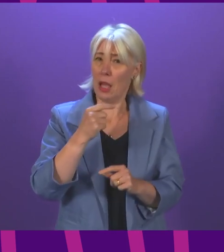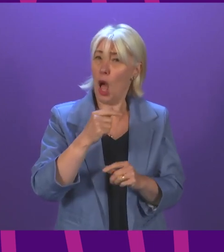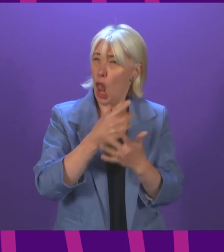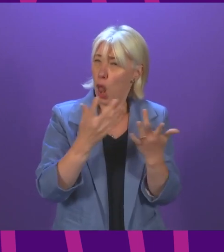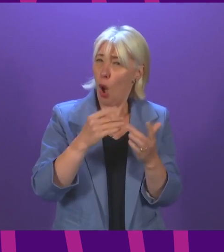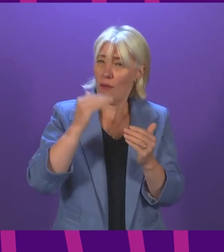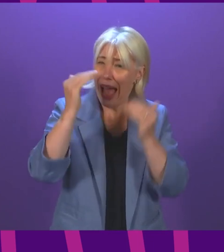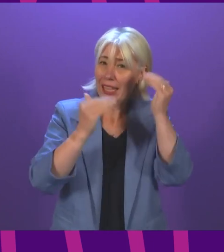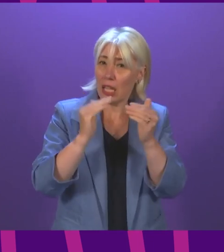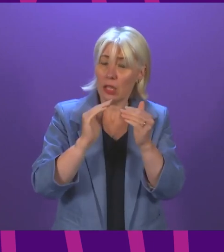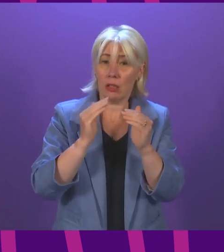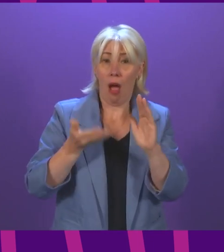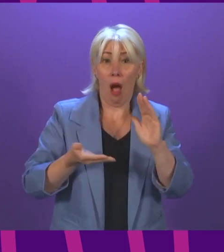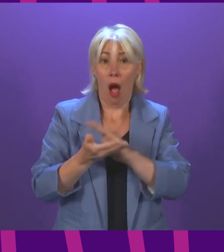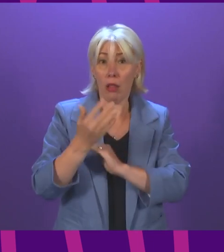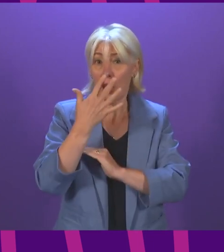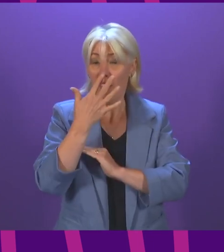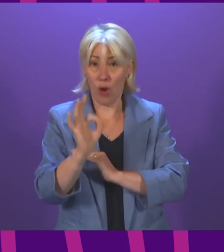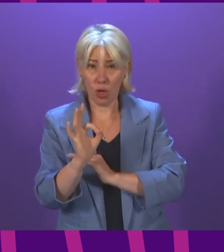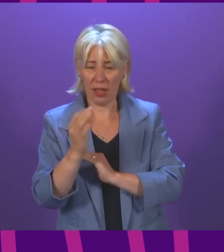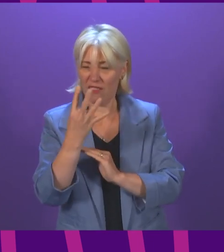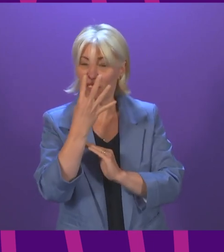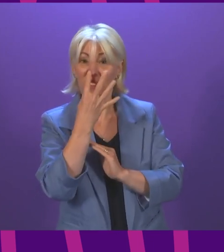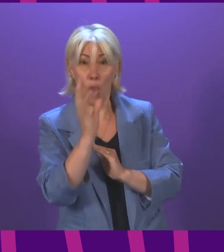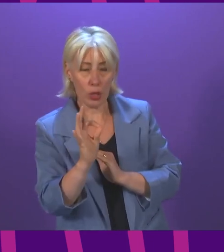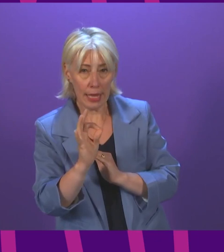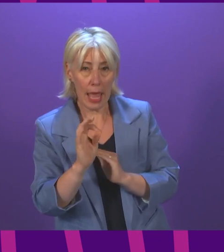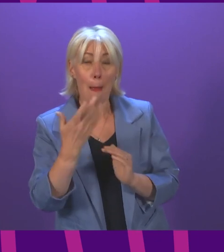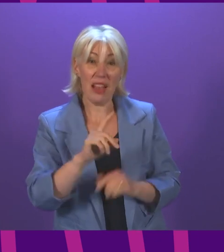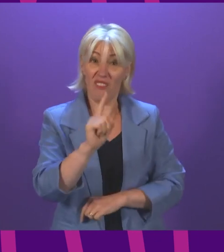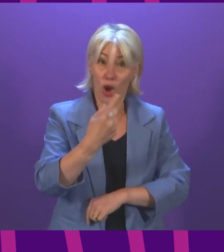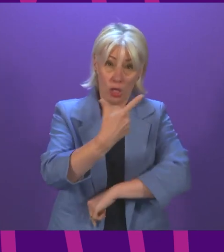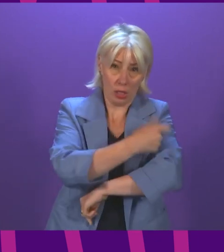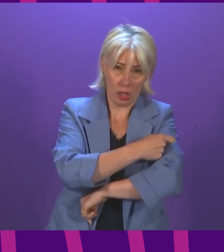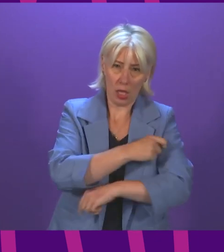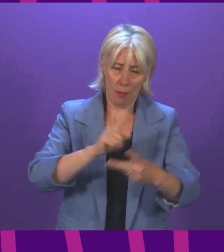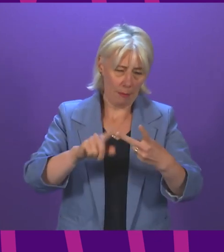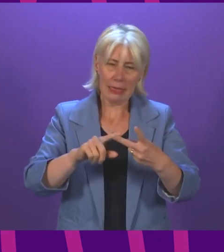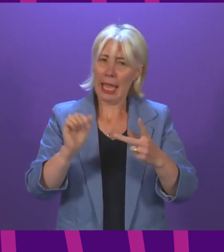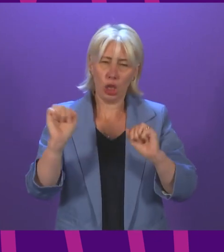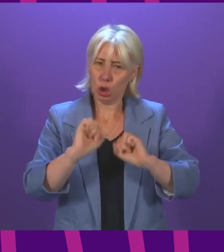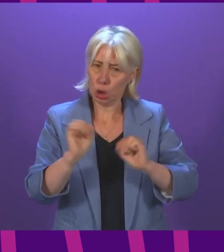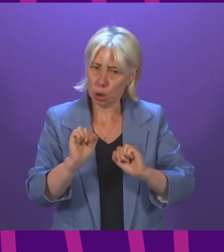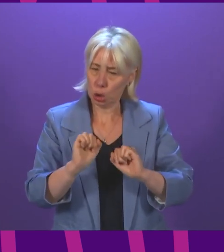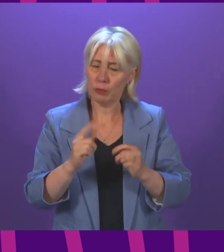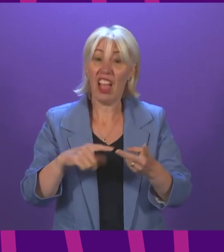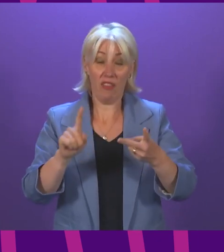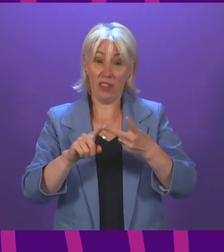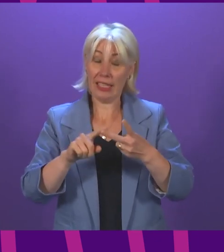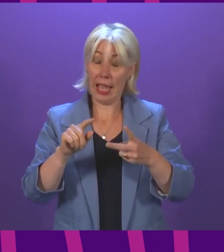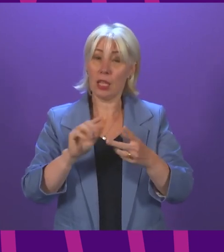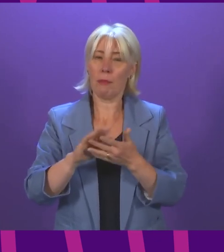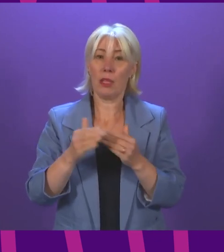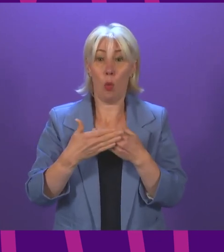but have yet to come forward for their second. Getting your second dose, if eligible, will give you longer-lasting protection from the